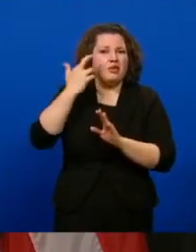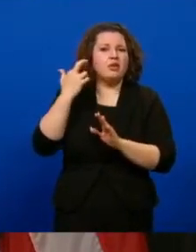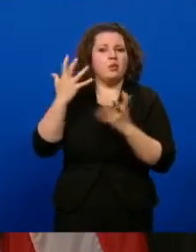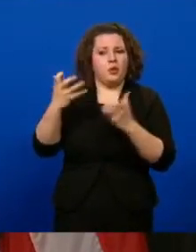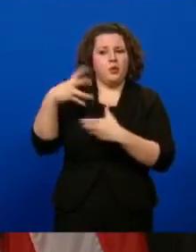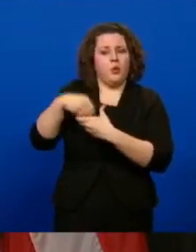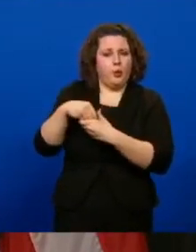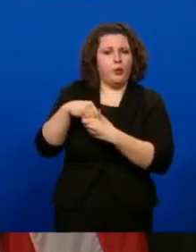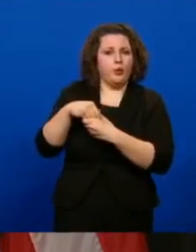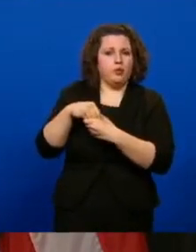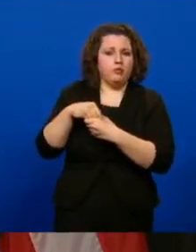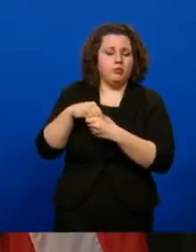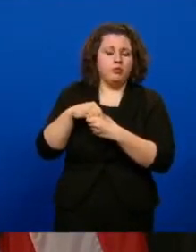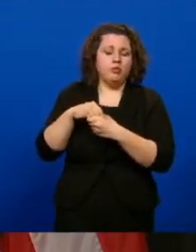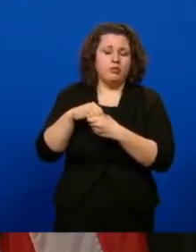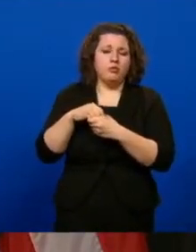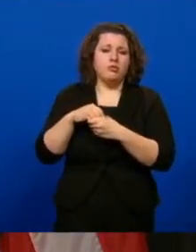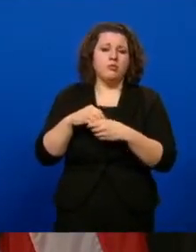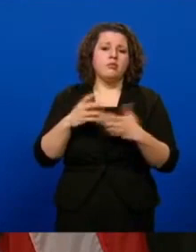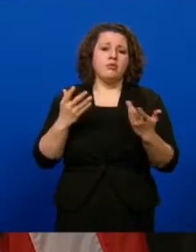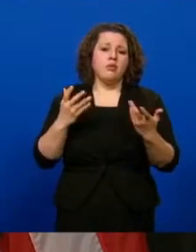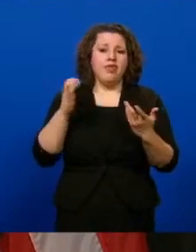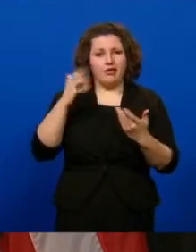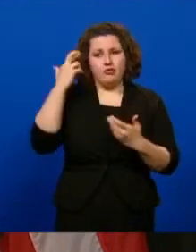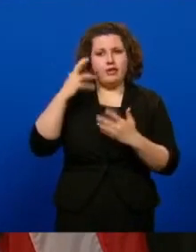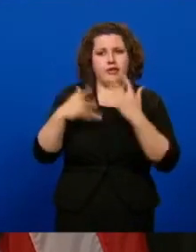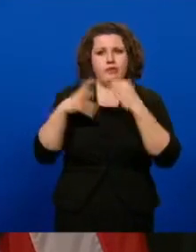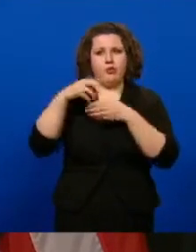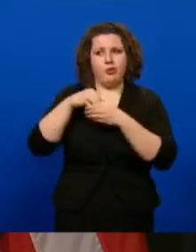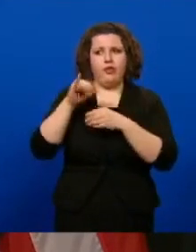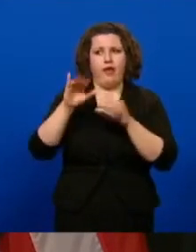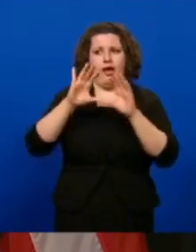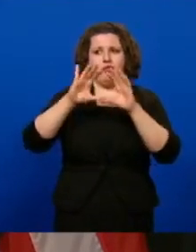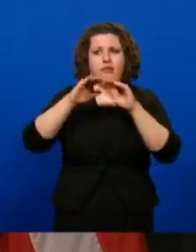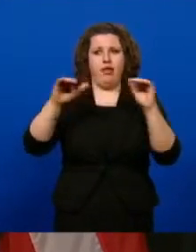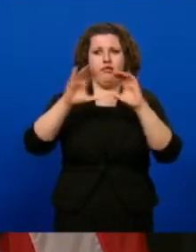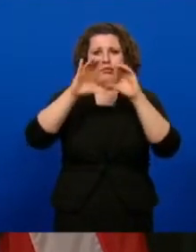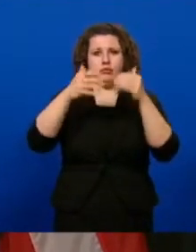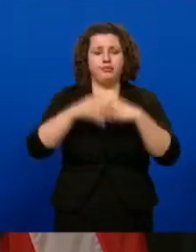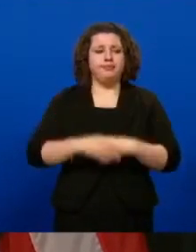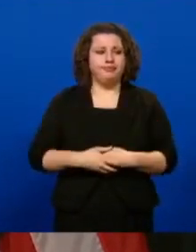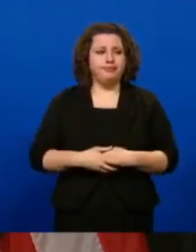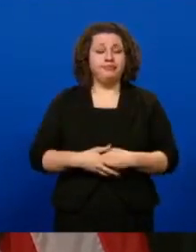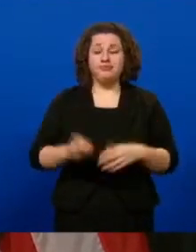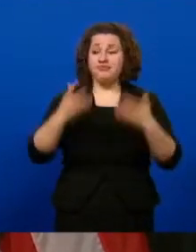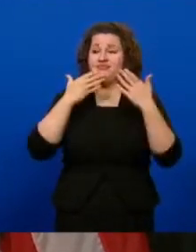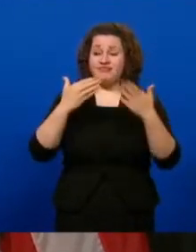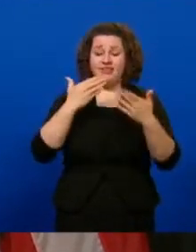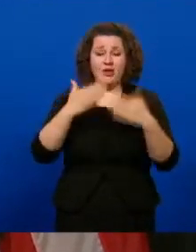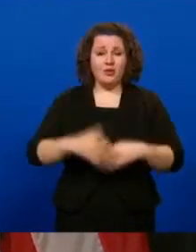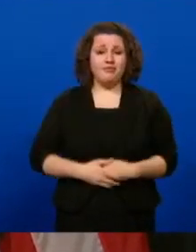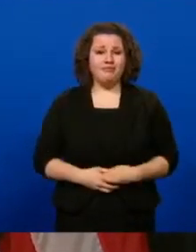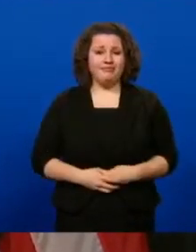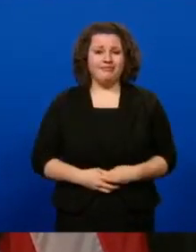in the tier process that we moved through, so that's why they were included in that. Okay, thank you.